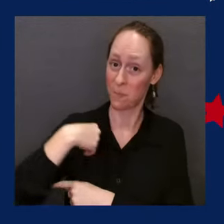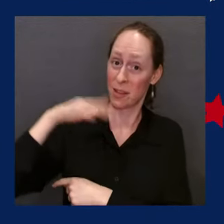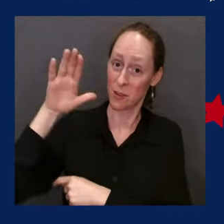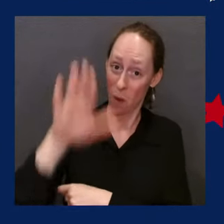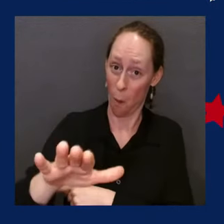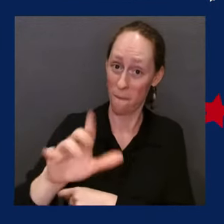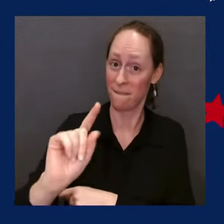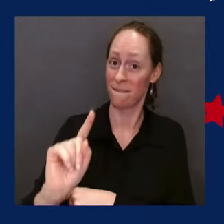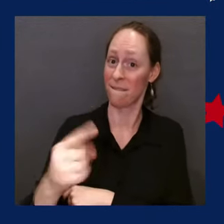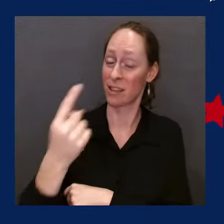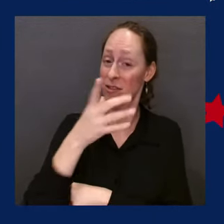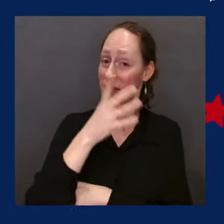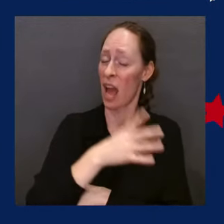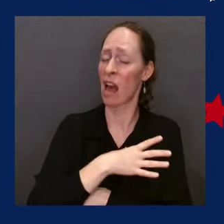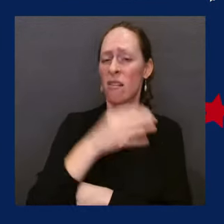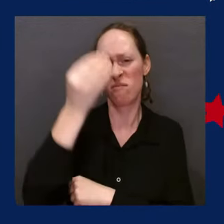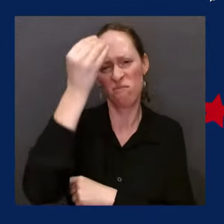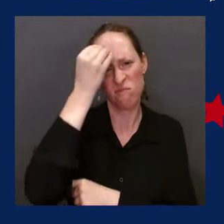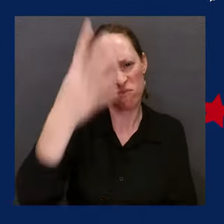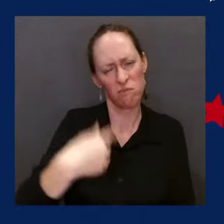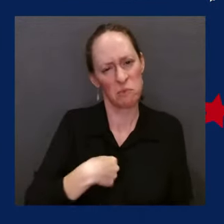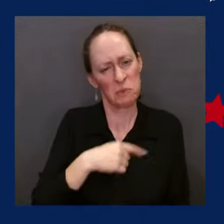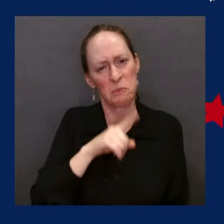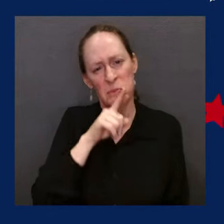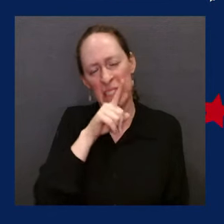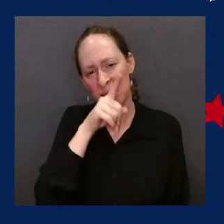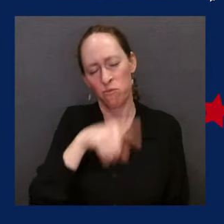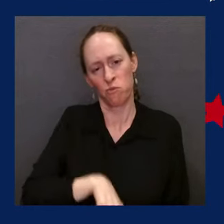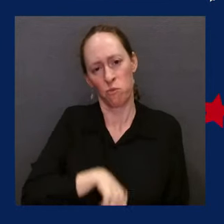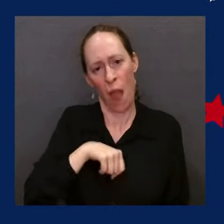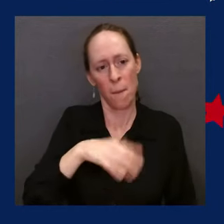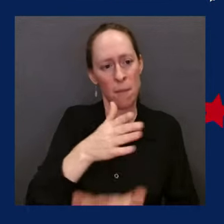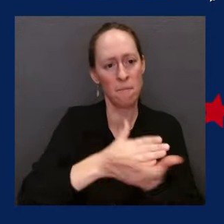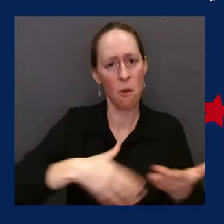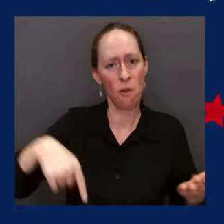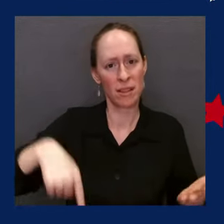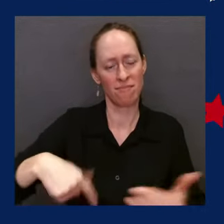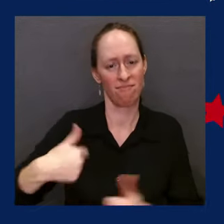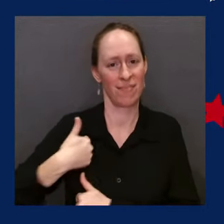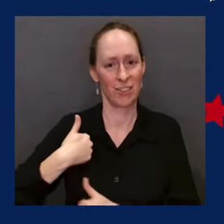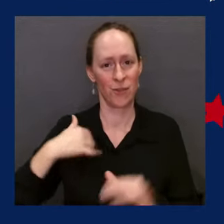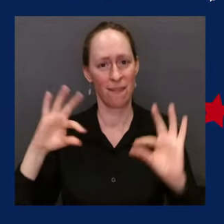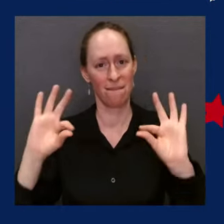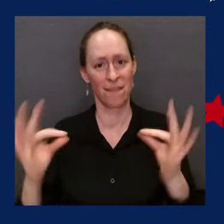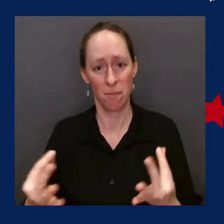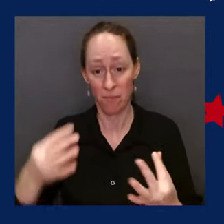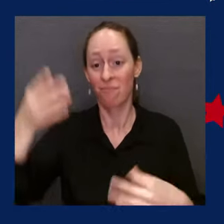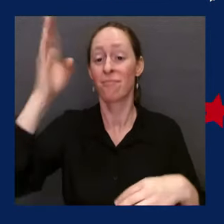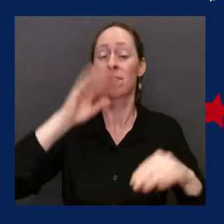God bless our troops and their families and have a happy 4th of July.